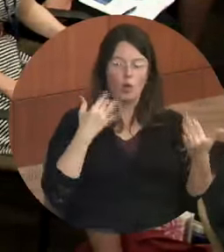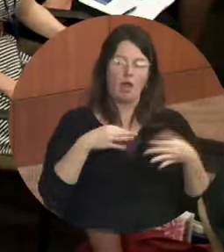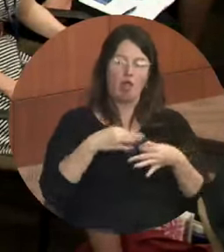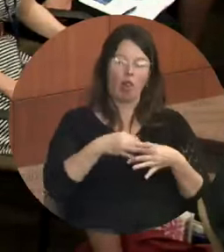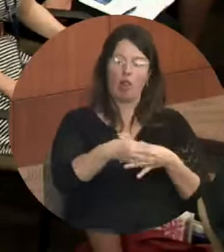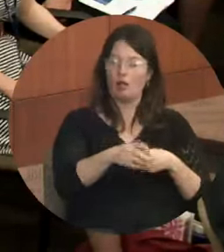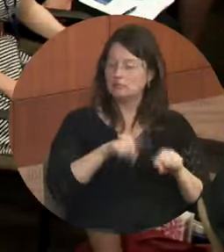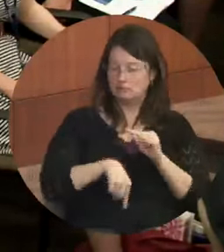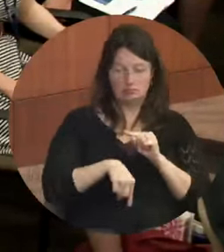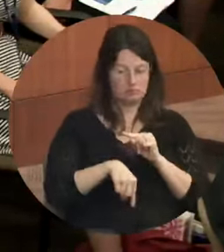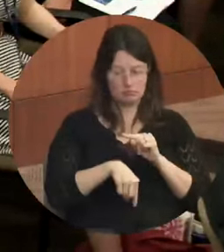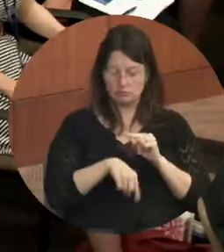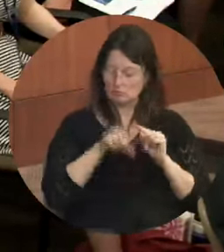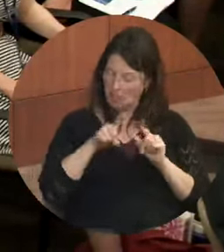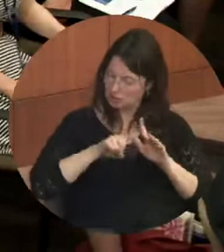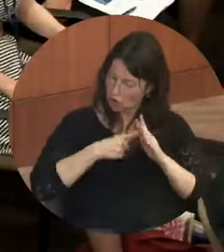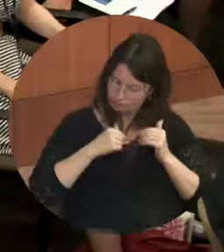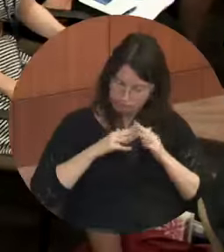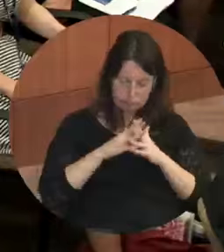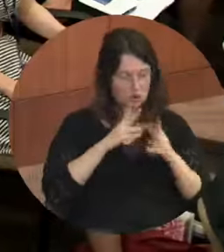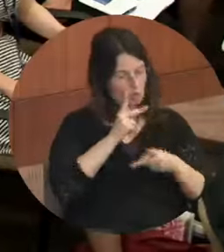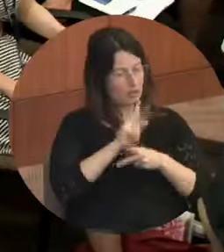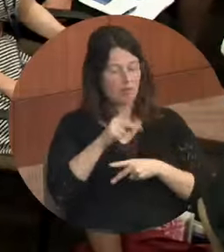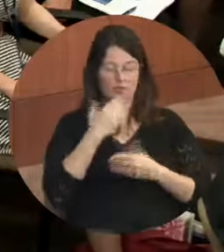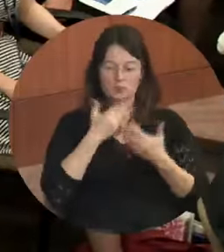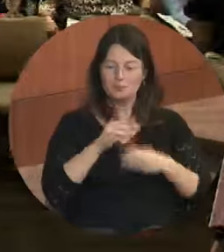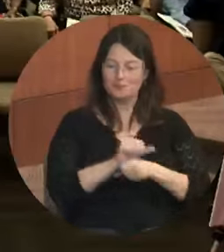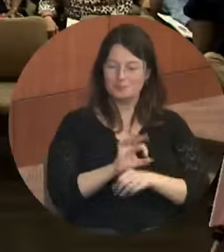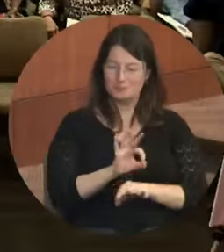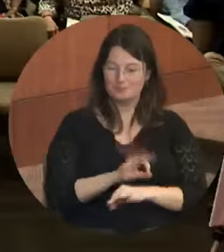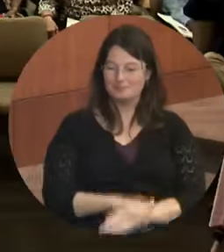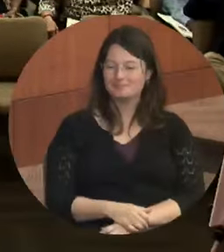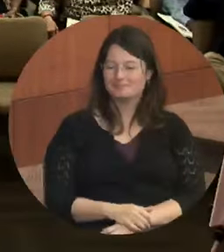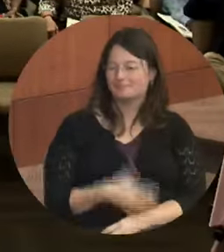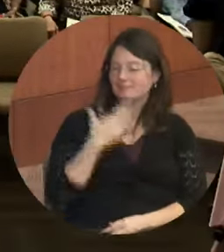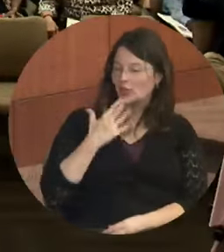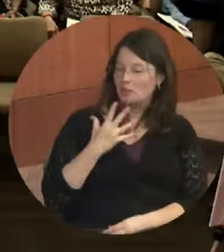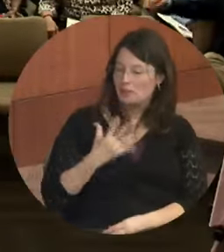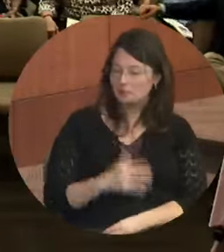longer to stop this. thank you very much. Thank you very much.